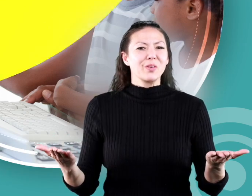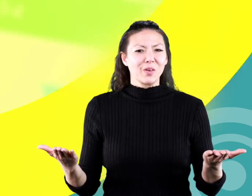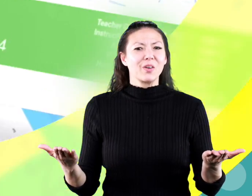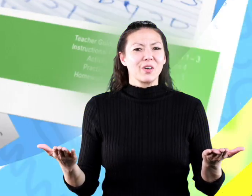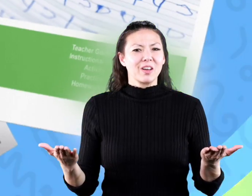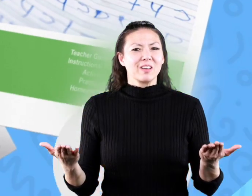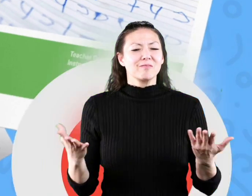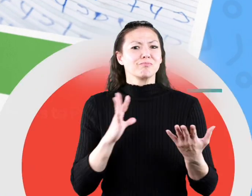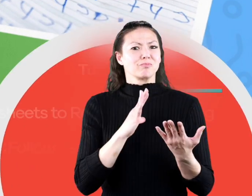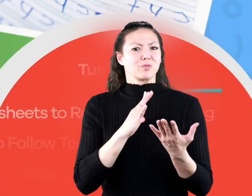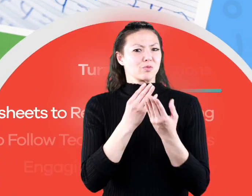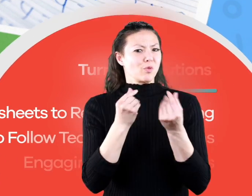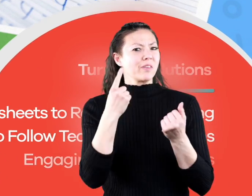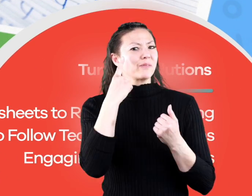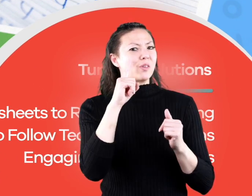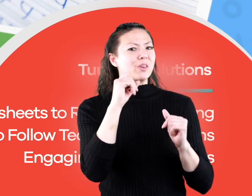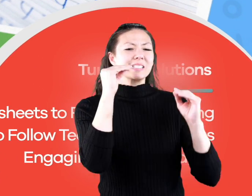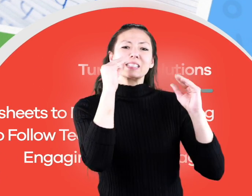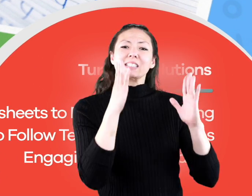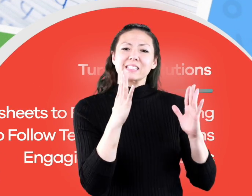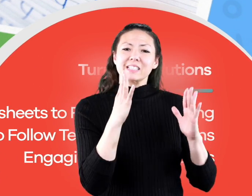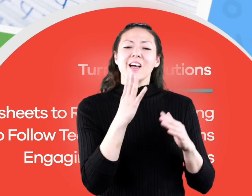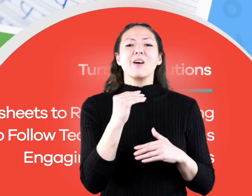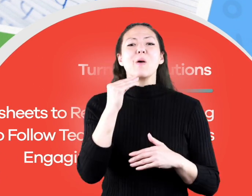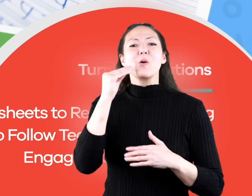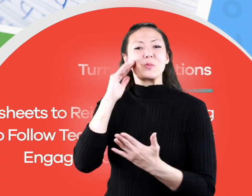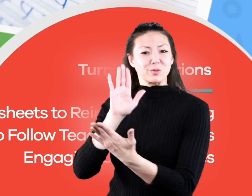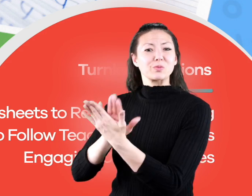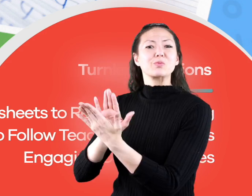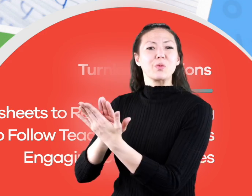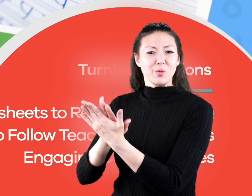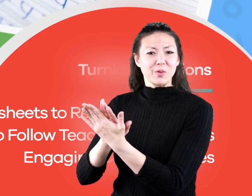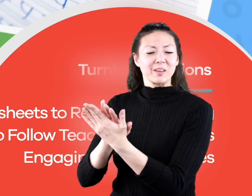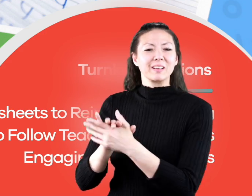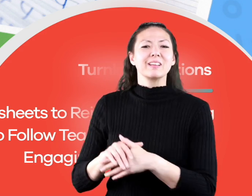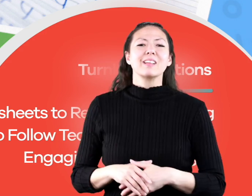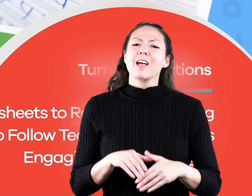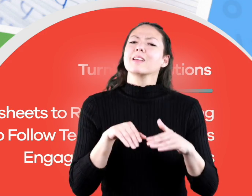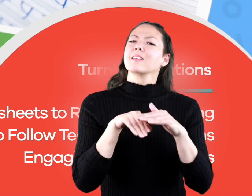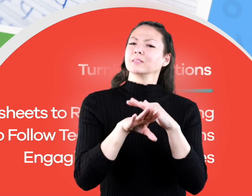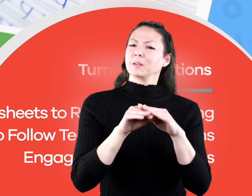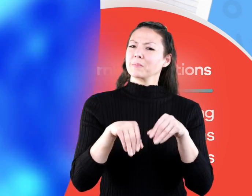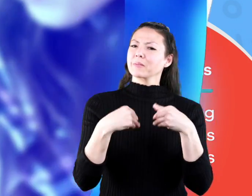resources and turnkey solutions for teachers and homeschoolers